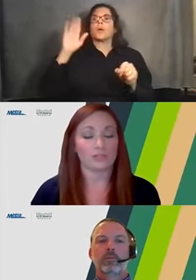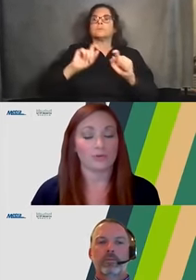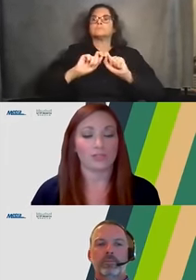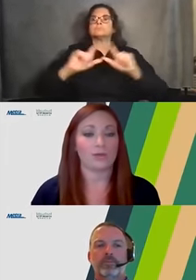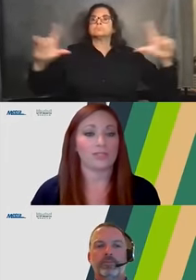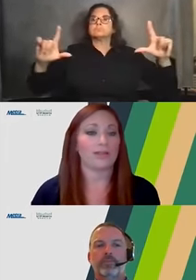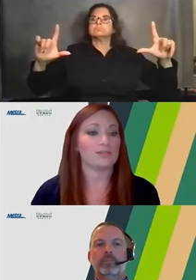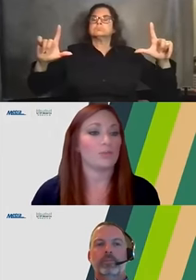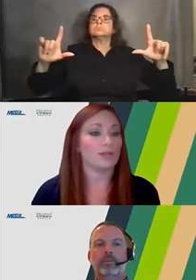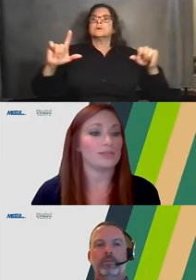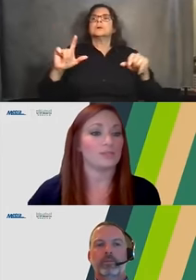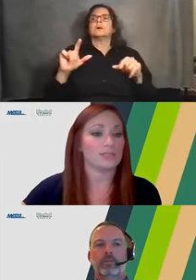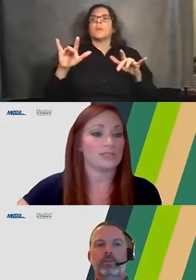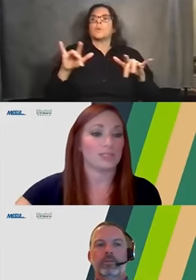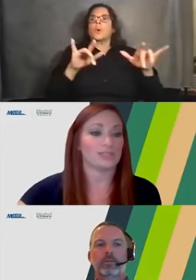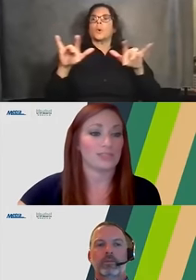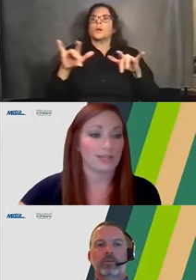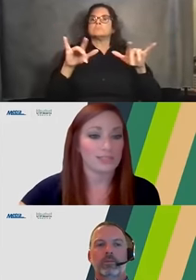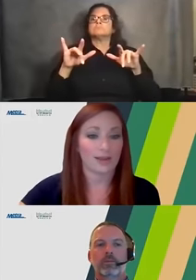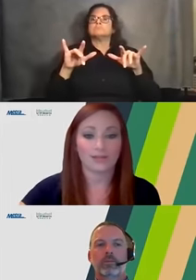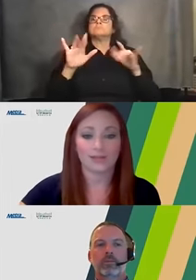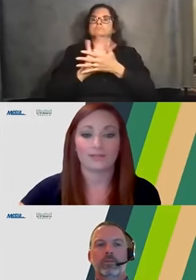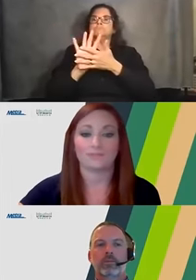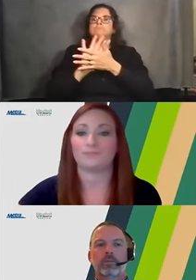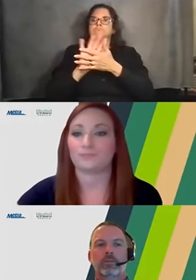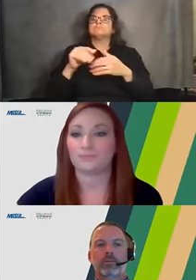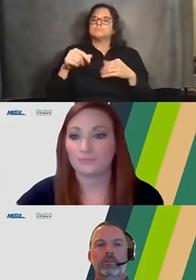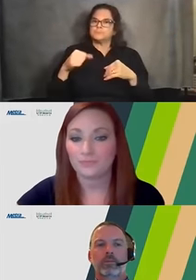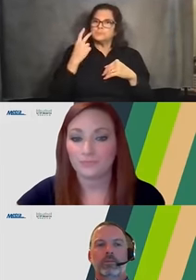on to the project website as well as the presentation slide deck.